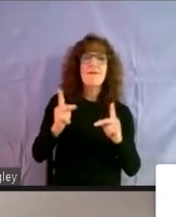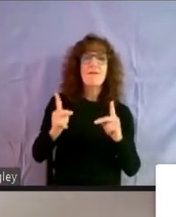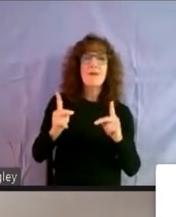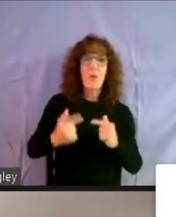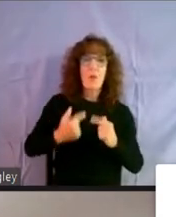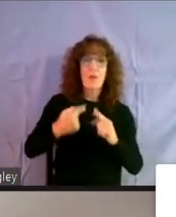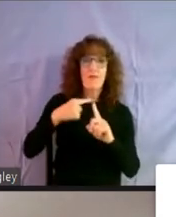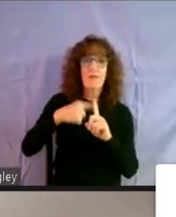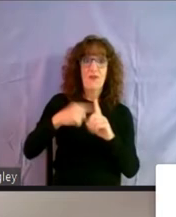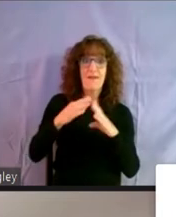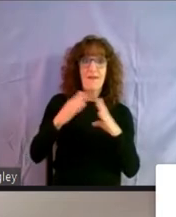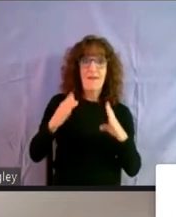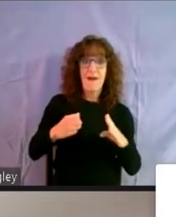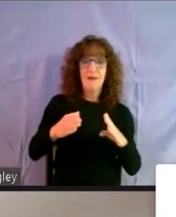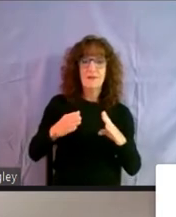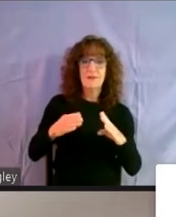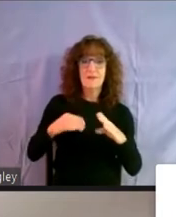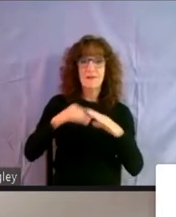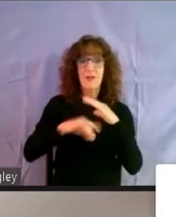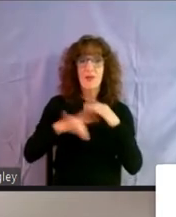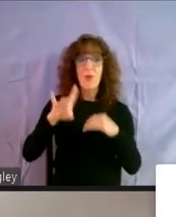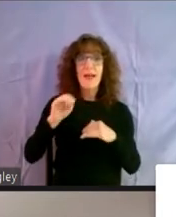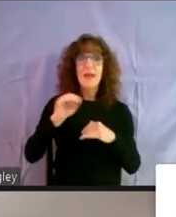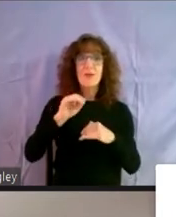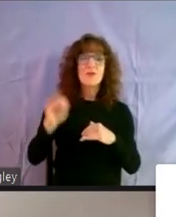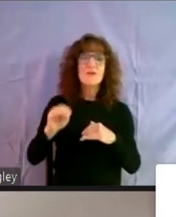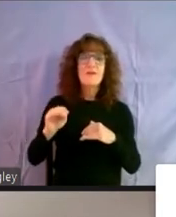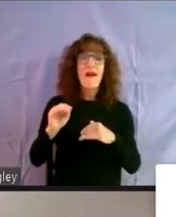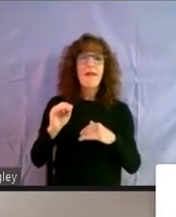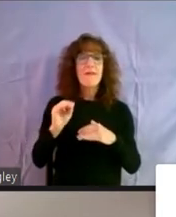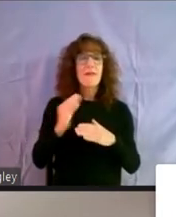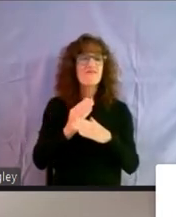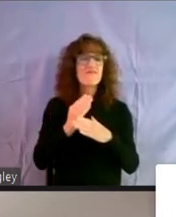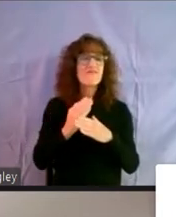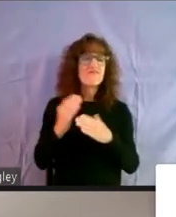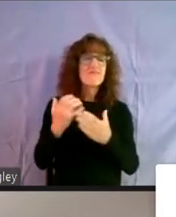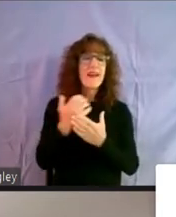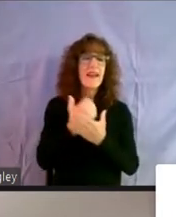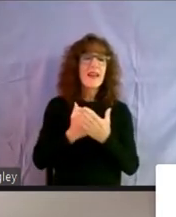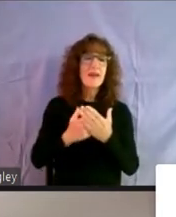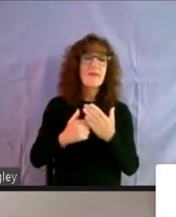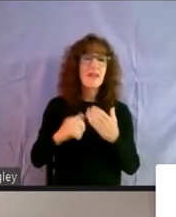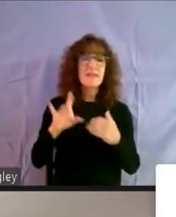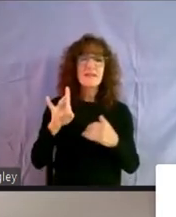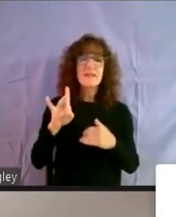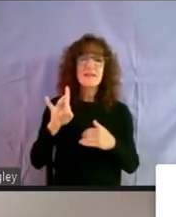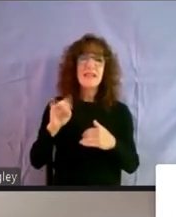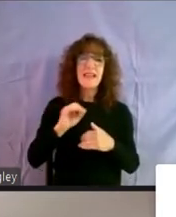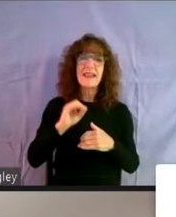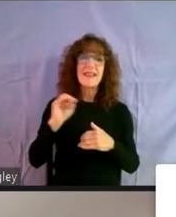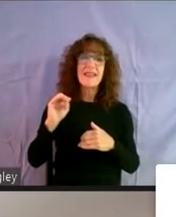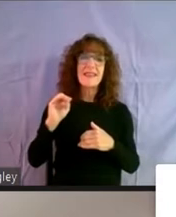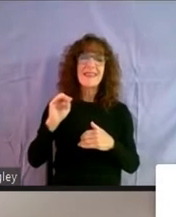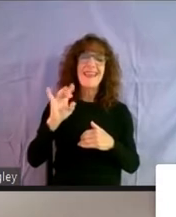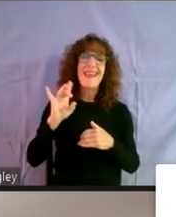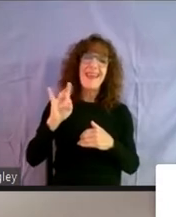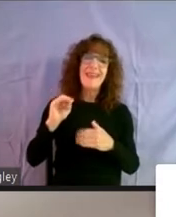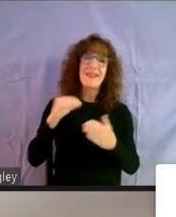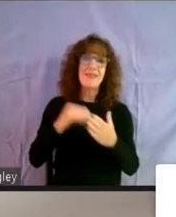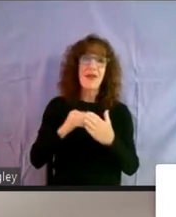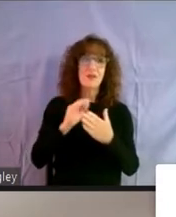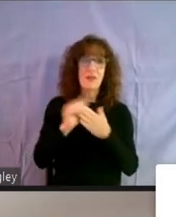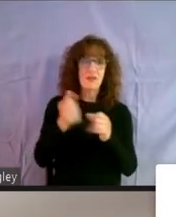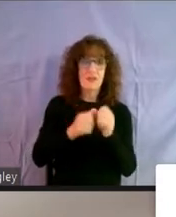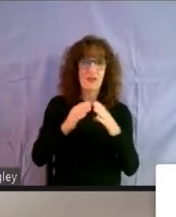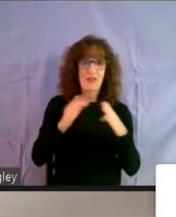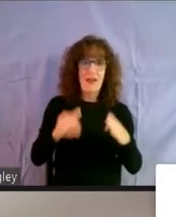housing that are under 80% of median income, which is still close to $80,000 for a household, are cost